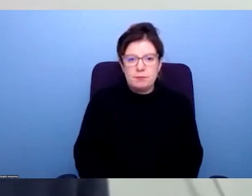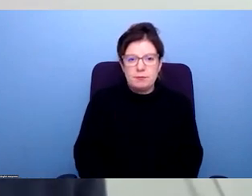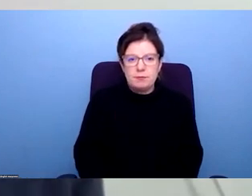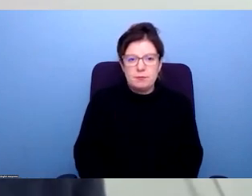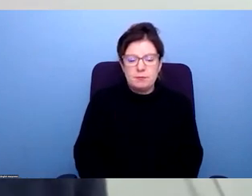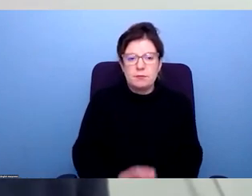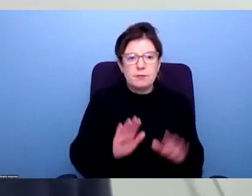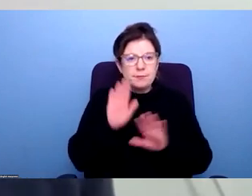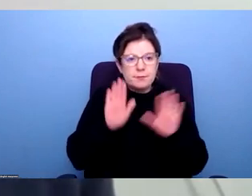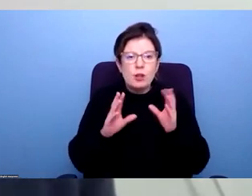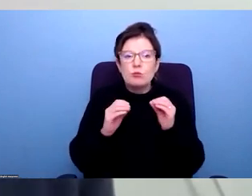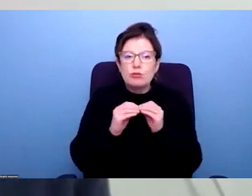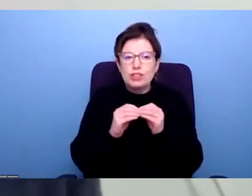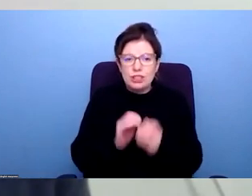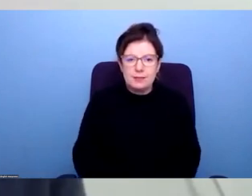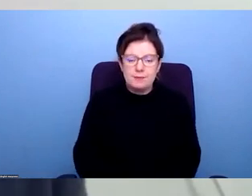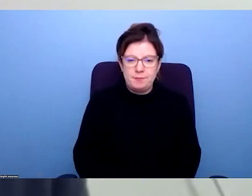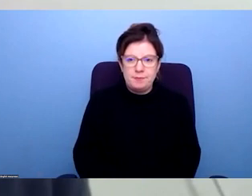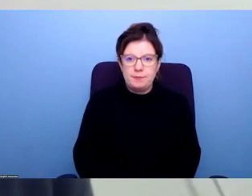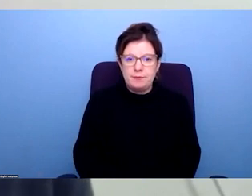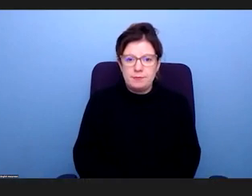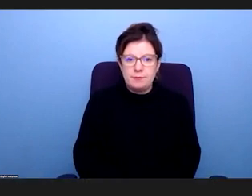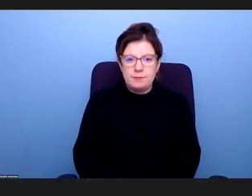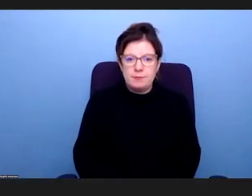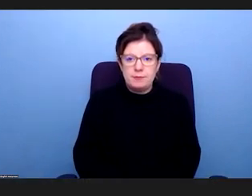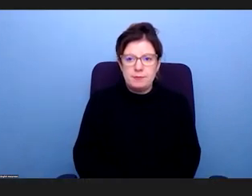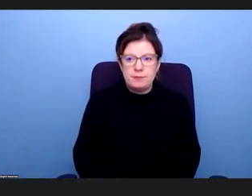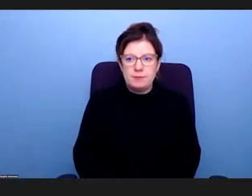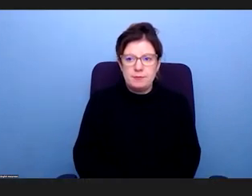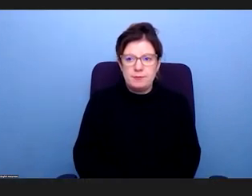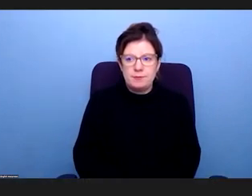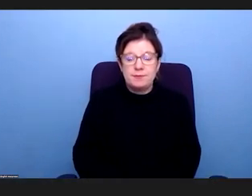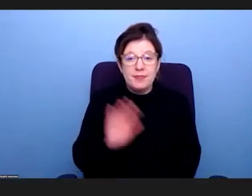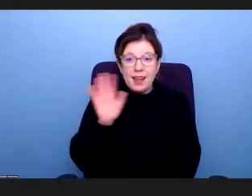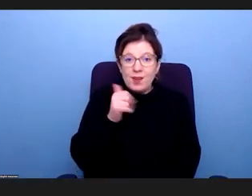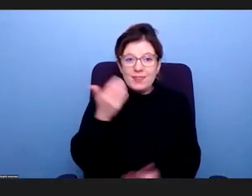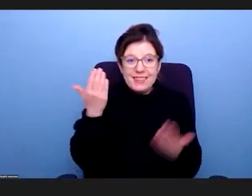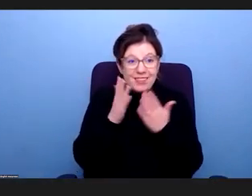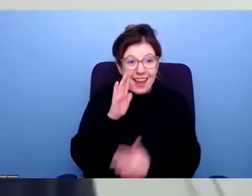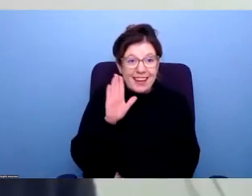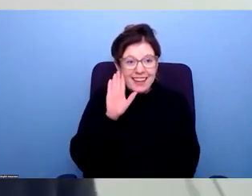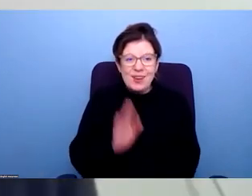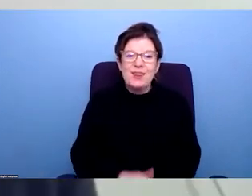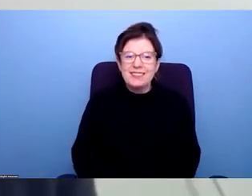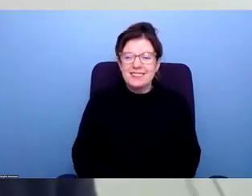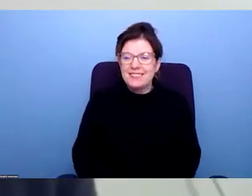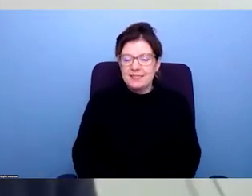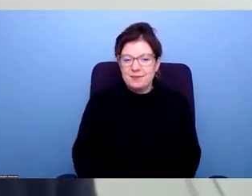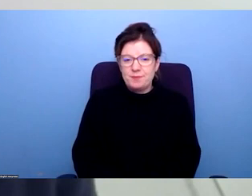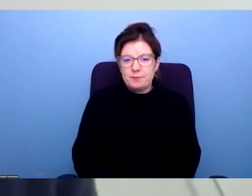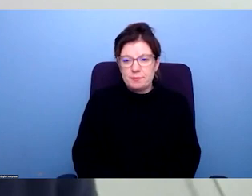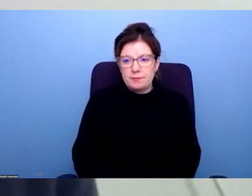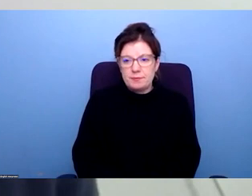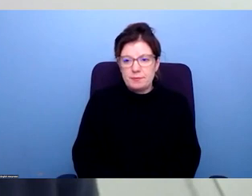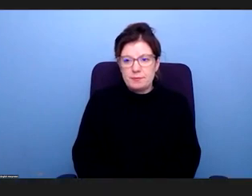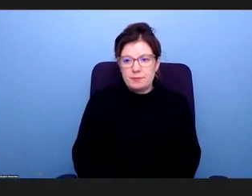raised their hands. Bridget, over to you. Hello. Good evening. Can you hear me well? Yes, we can hear you. OK, yes.